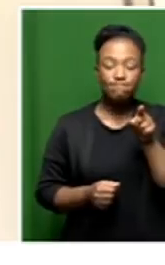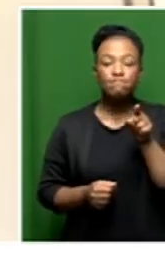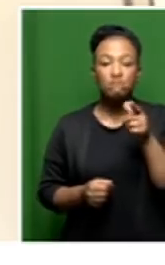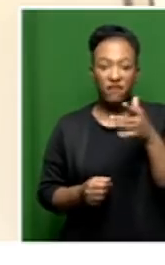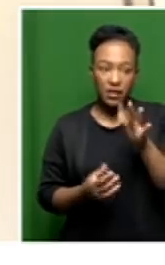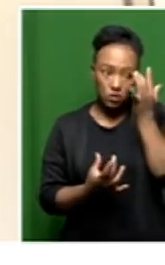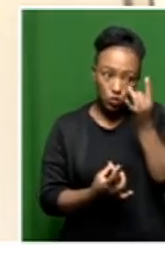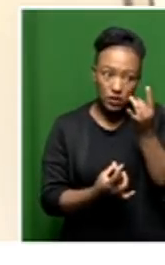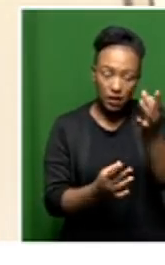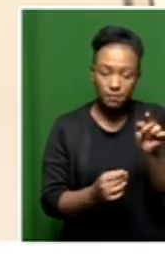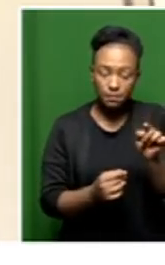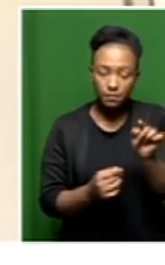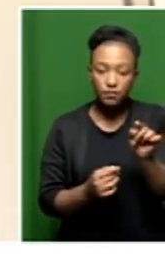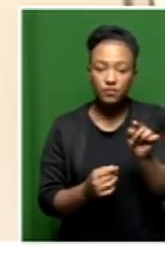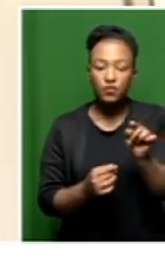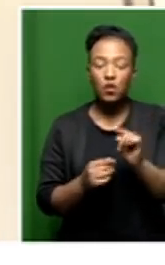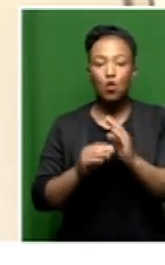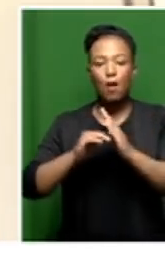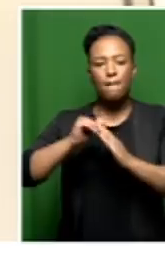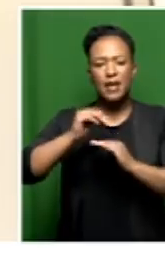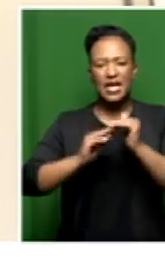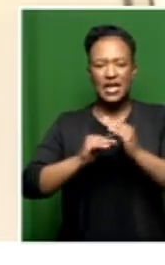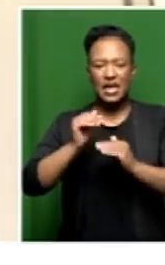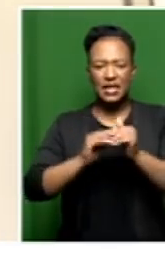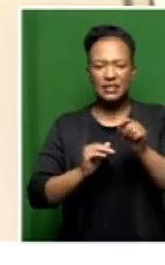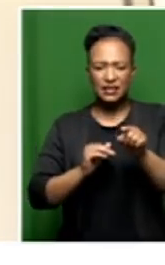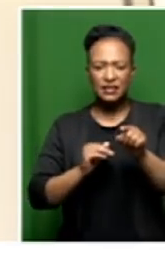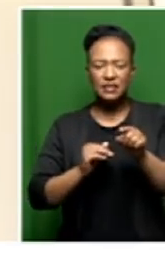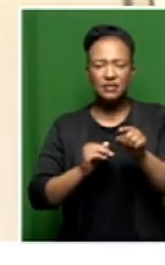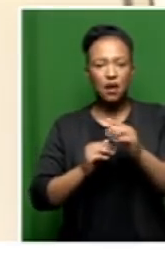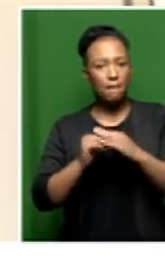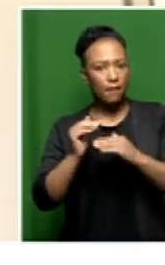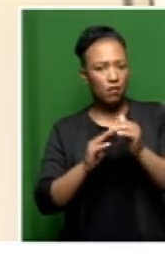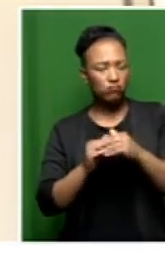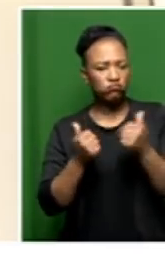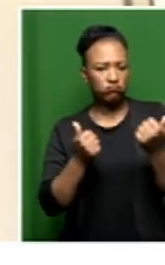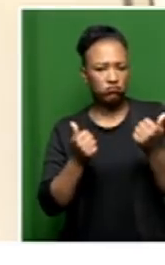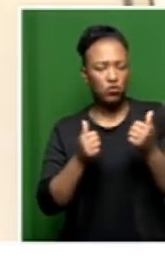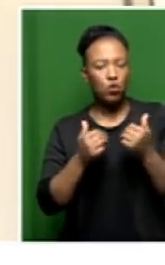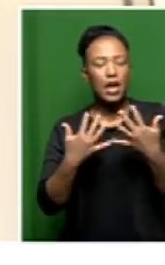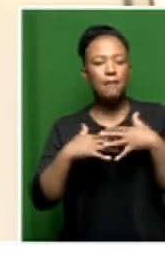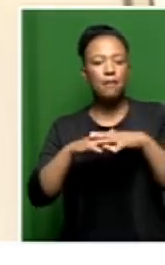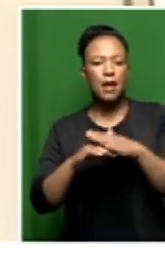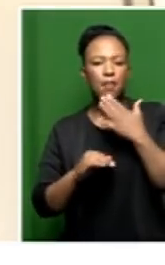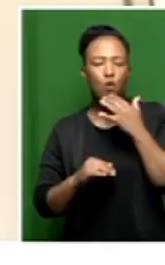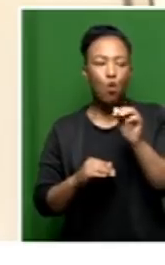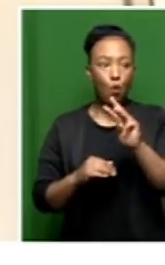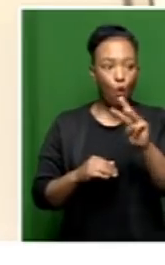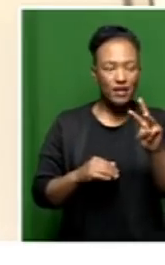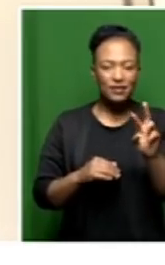you, Sakina, that the building was actually implemented by Randwest Municipality.